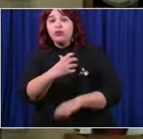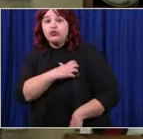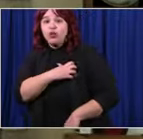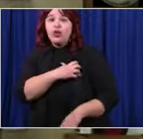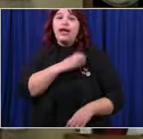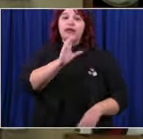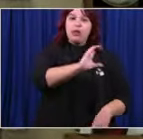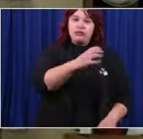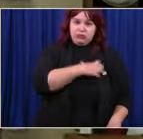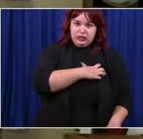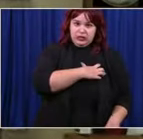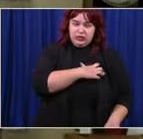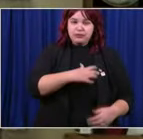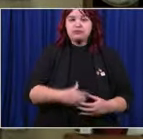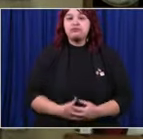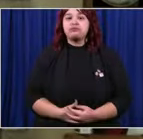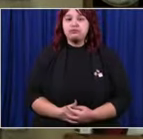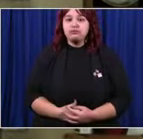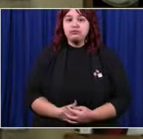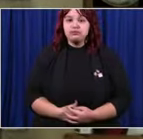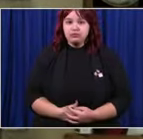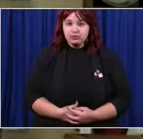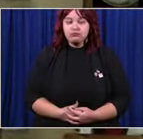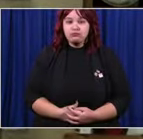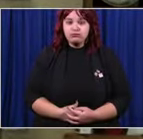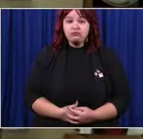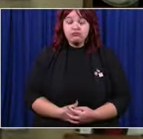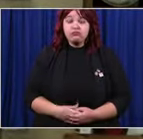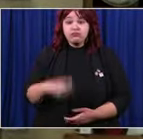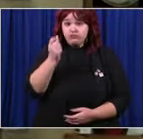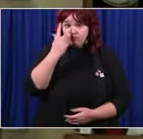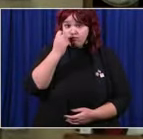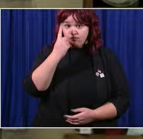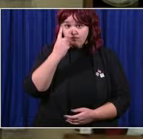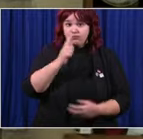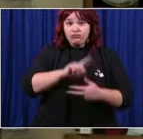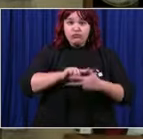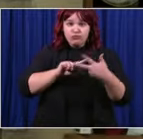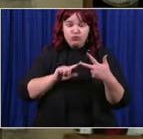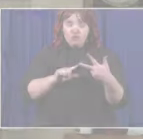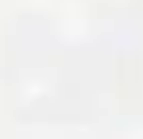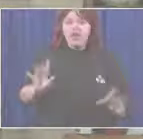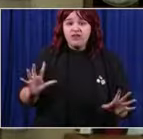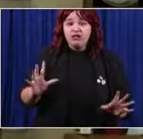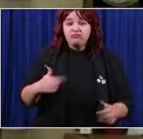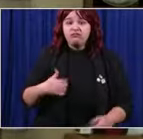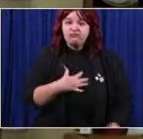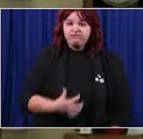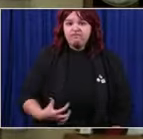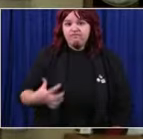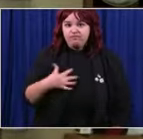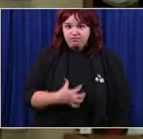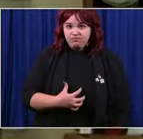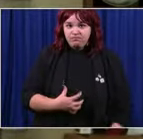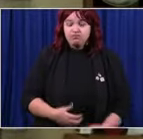Both will have a significant presence in Columbus. The